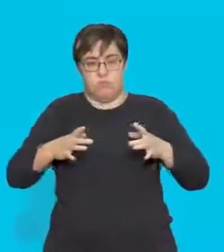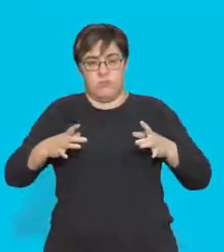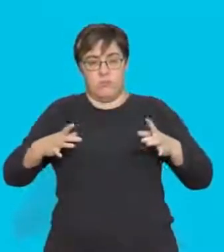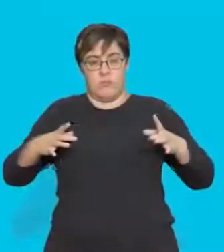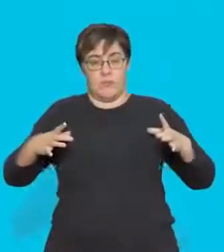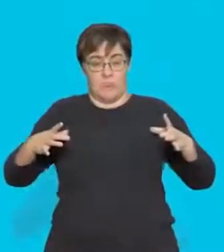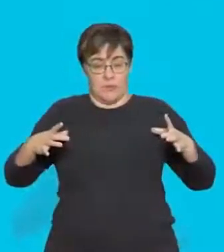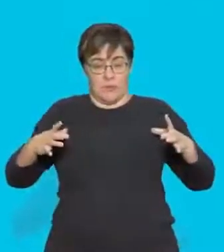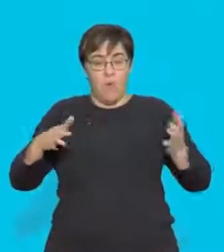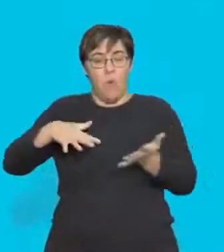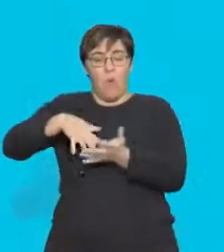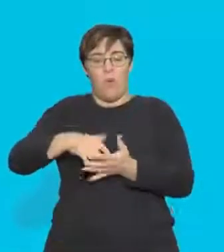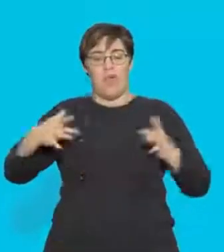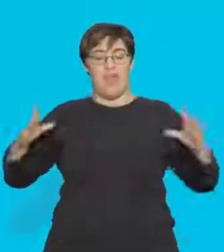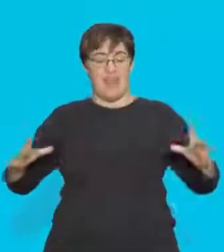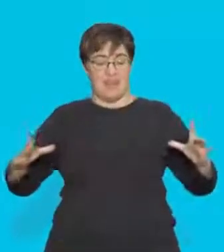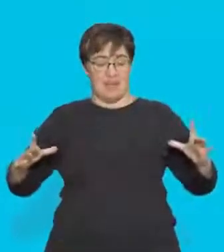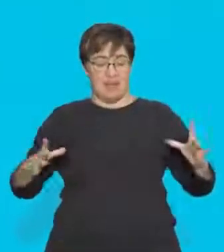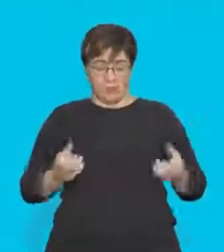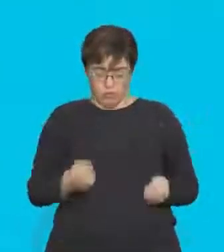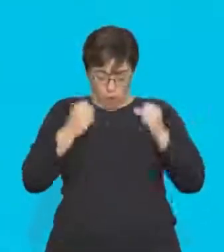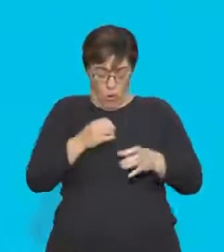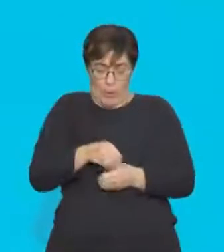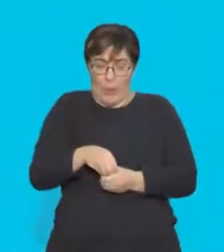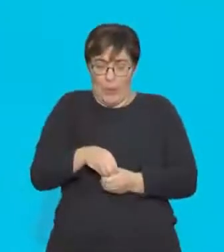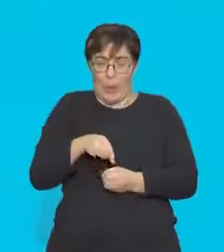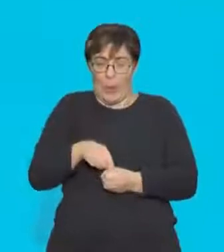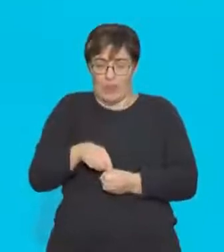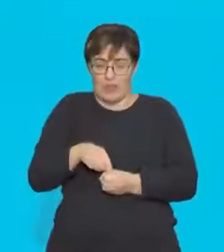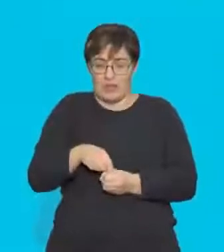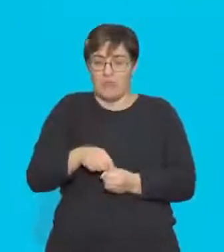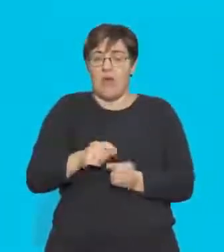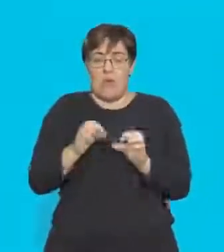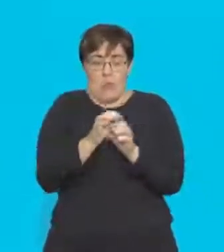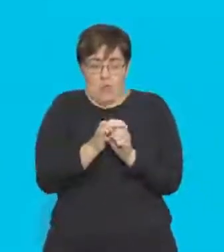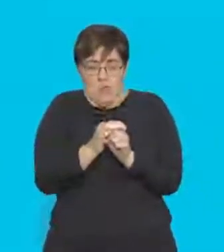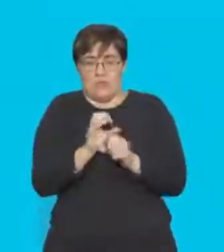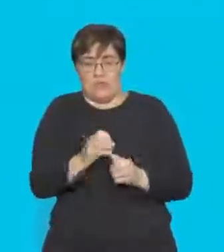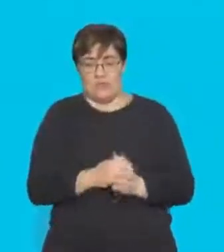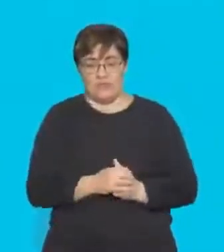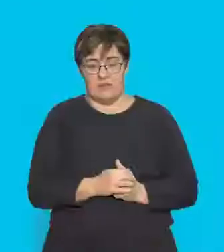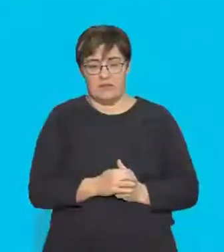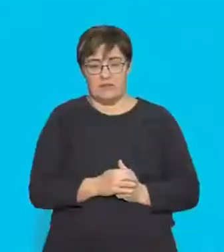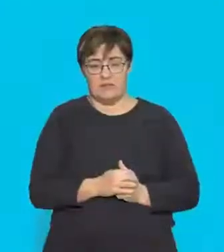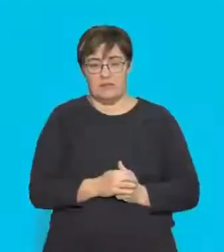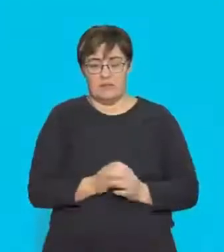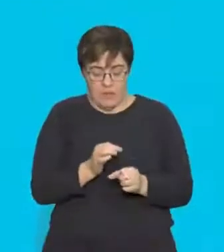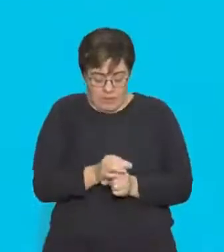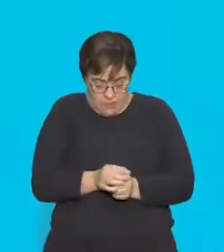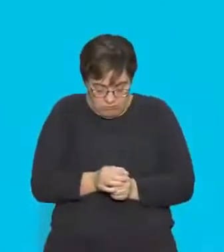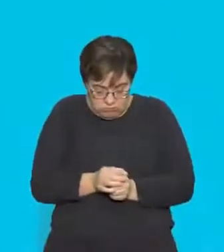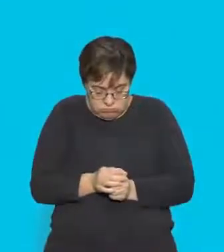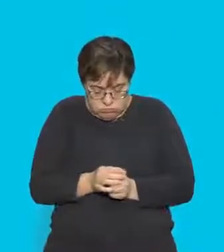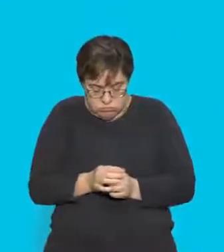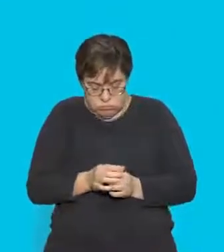know the field weakens. Where the field is strong, the magnetic field lines need to be close together. So have a look at